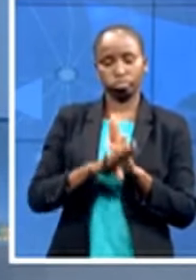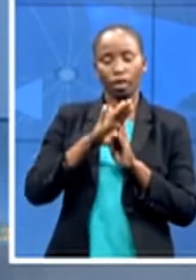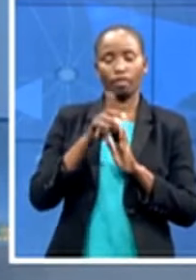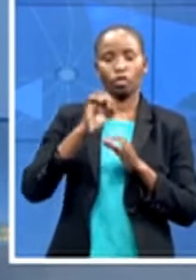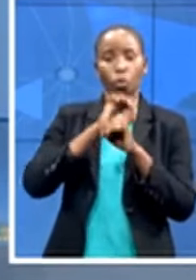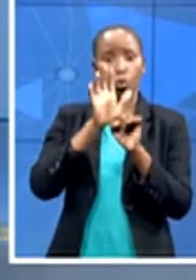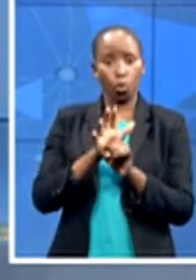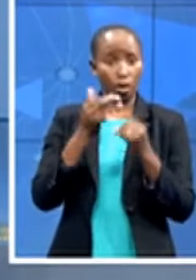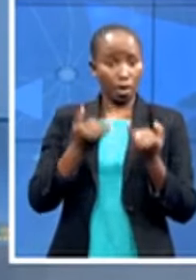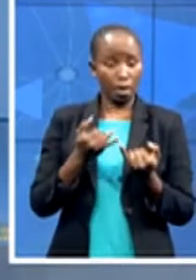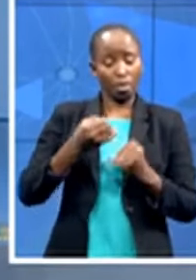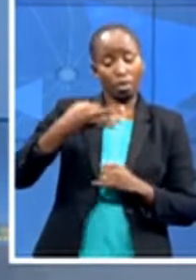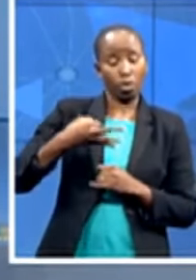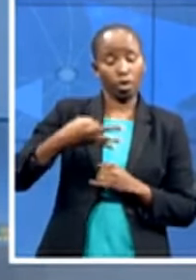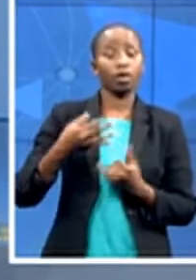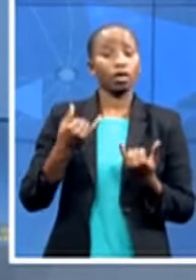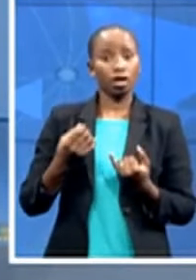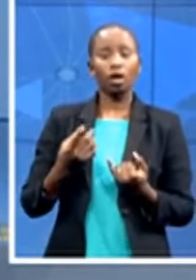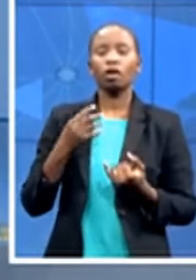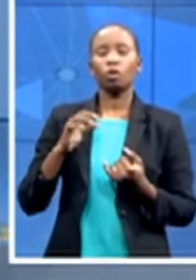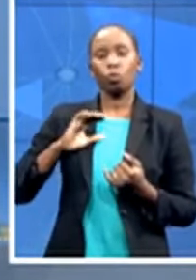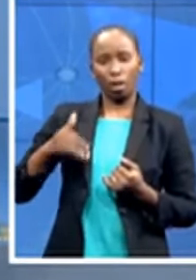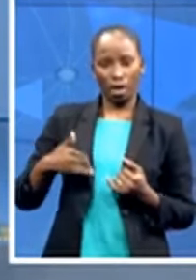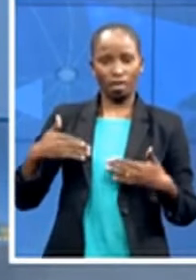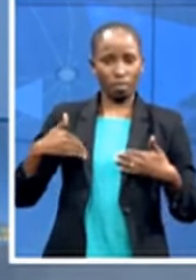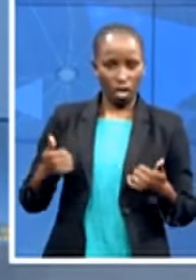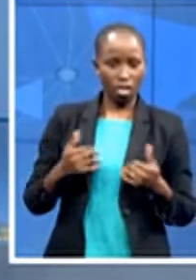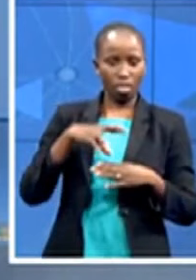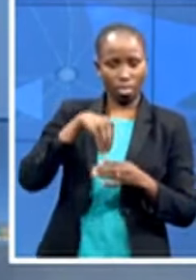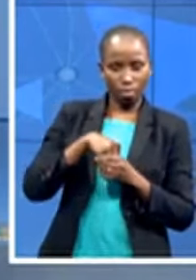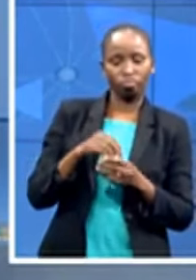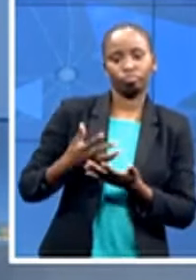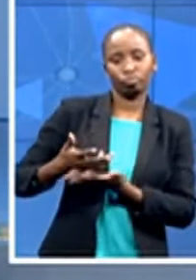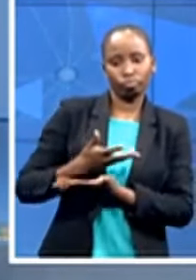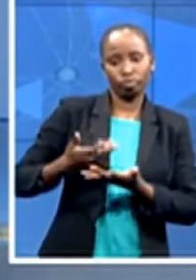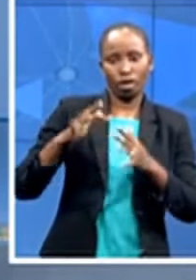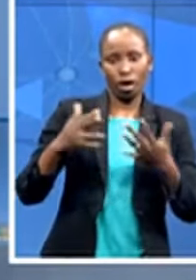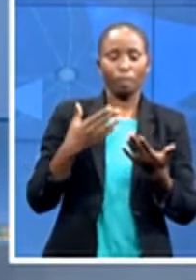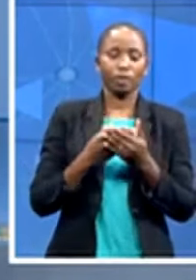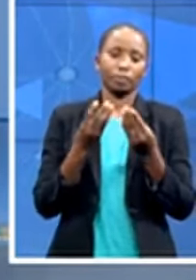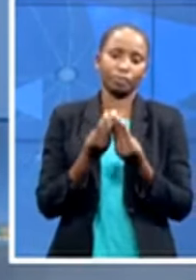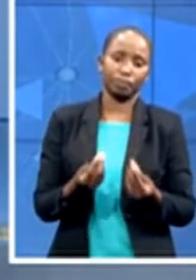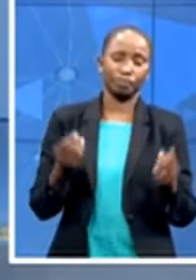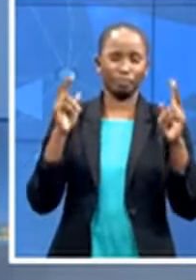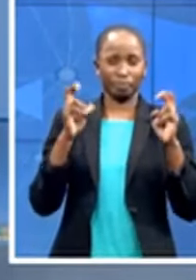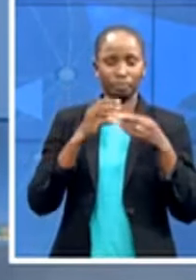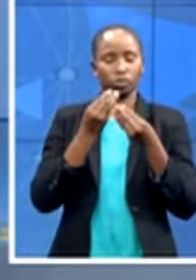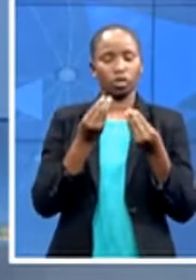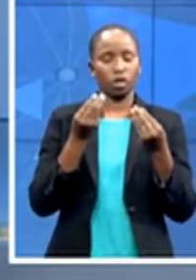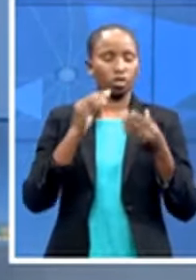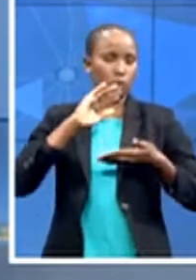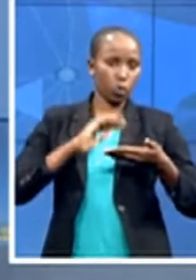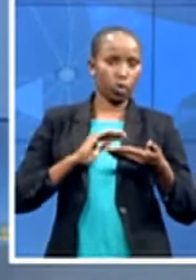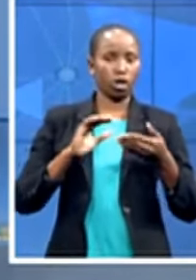health leading in the fight against covet 19. i'm not sure that we have everyone but we're joined by the mec for health